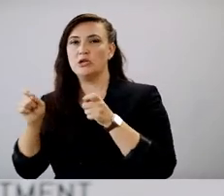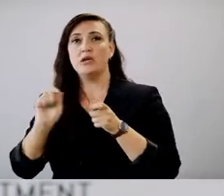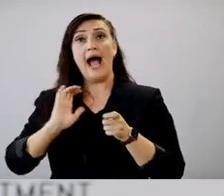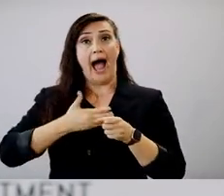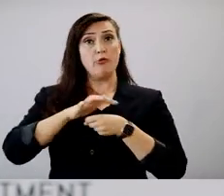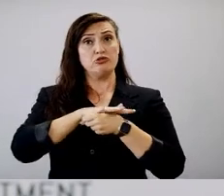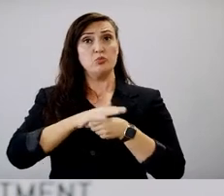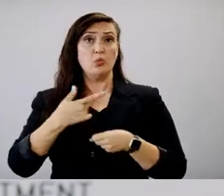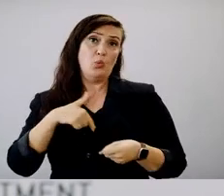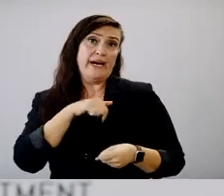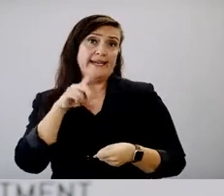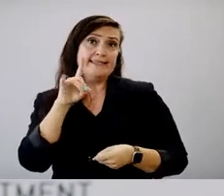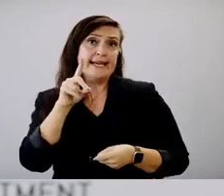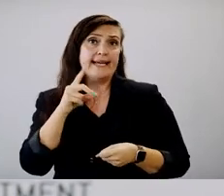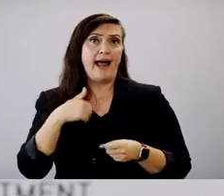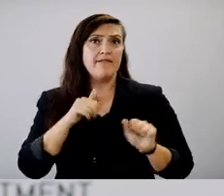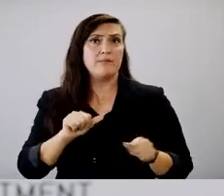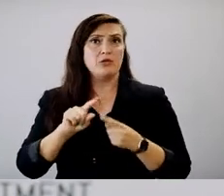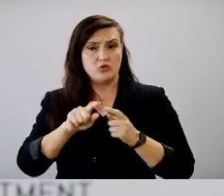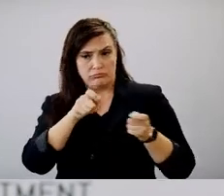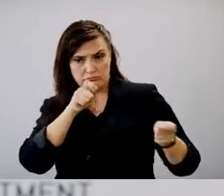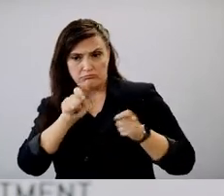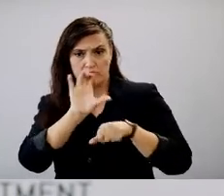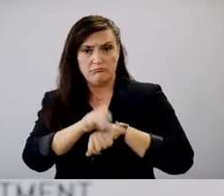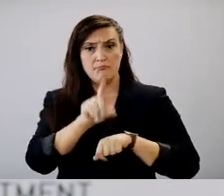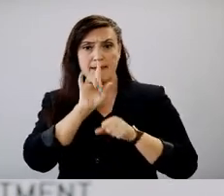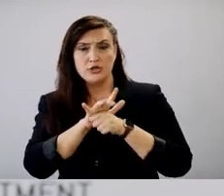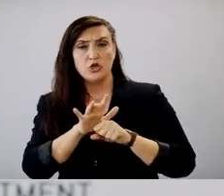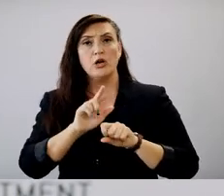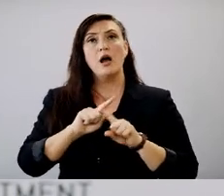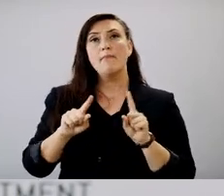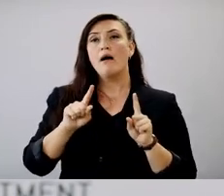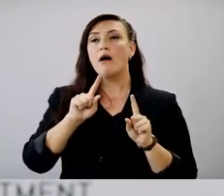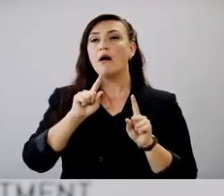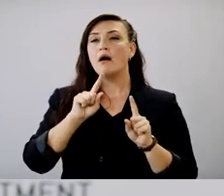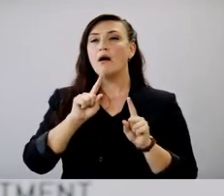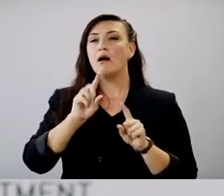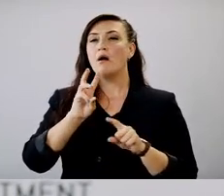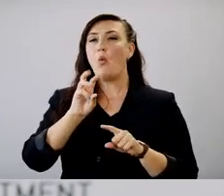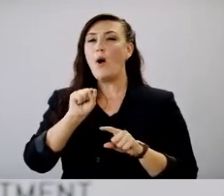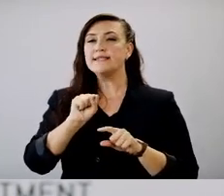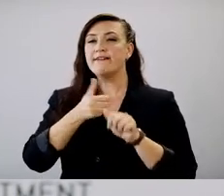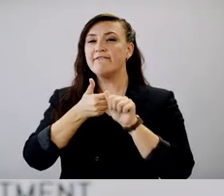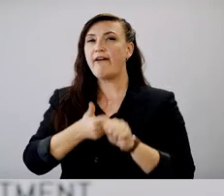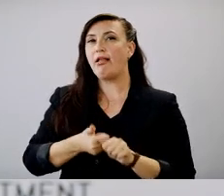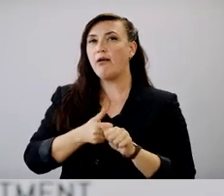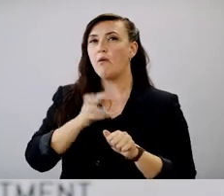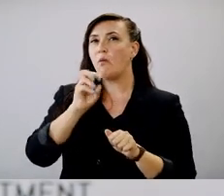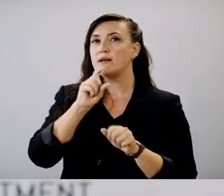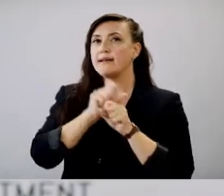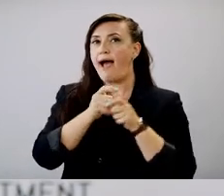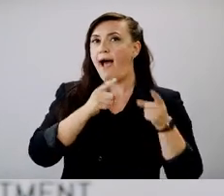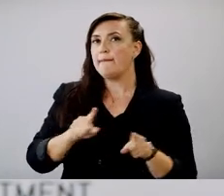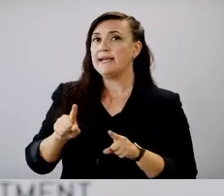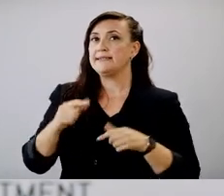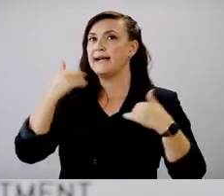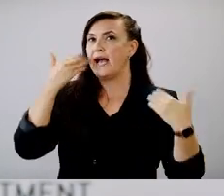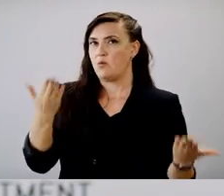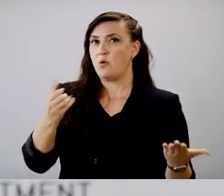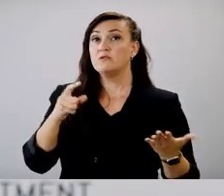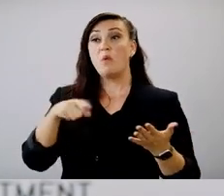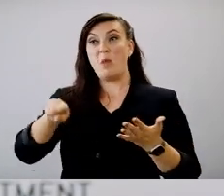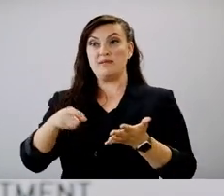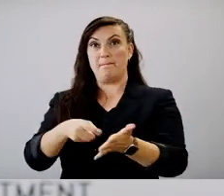jurisdiction. Um, but it wasn't, it wasn't necessarily enforced. So I don't really know how much those mandates